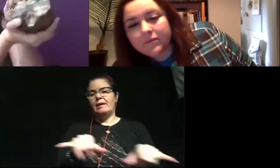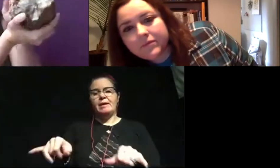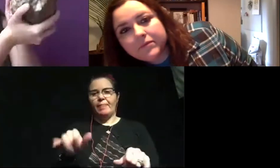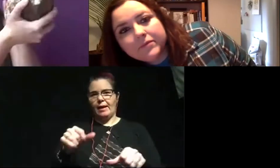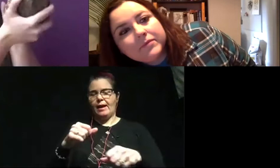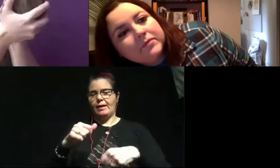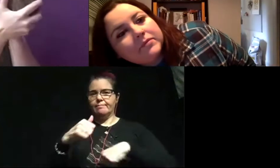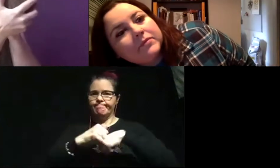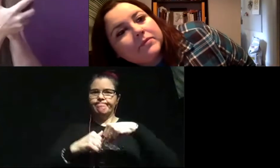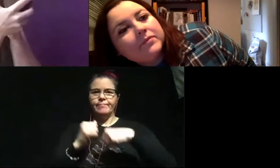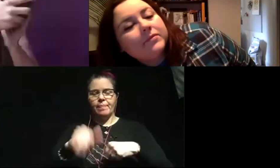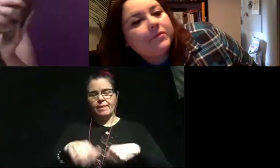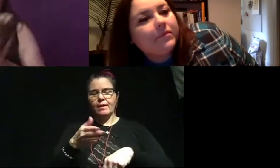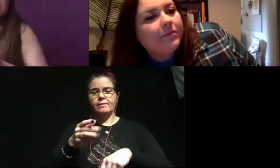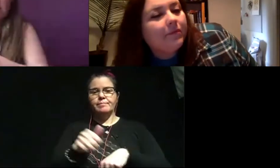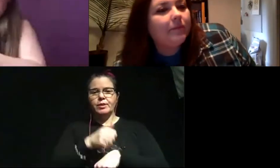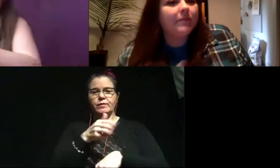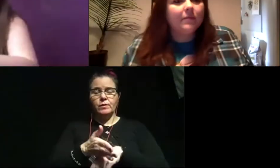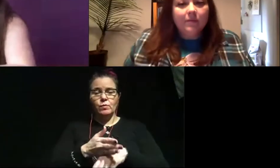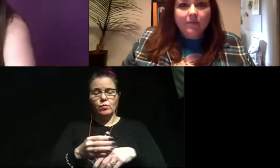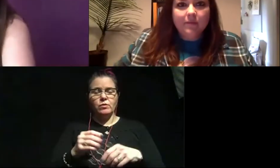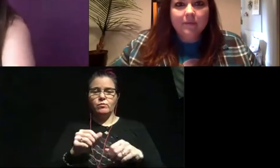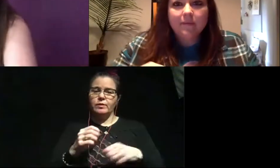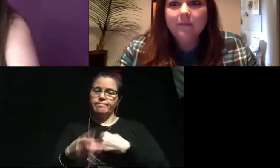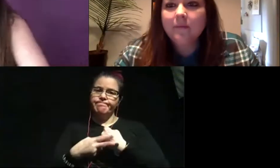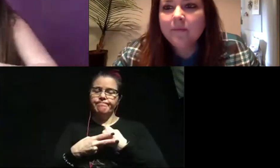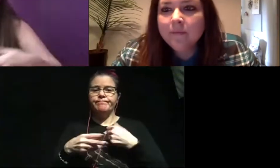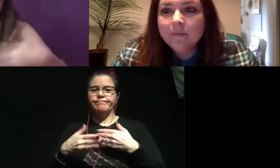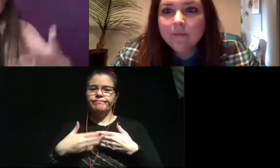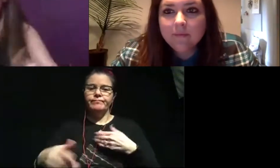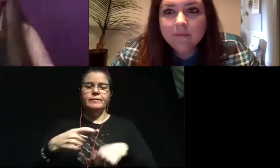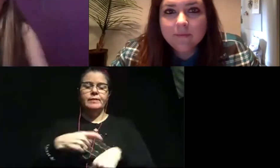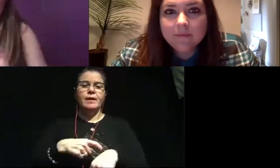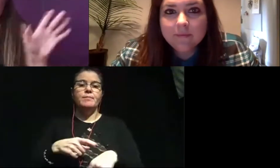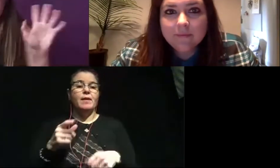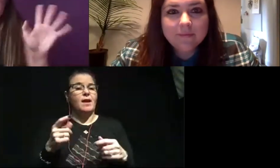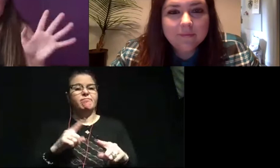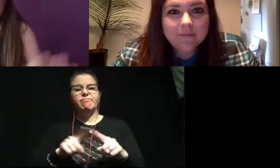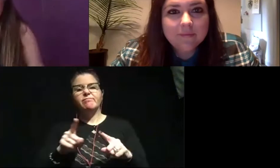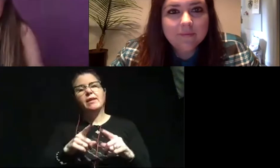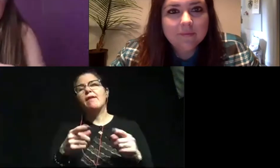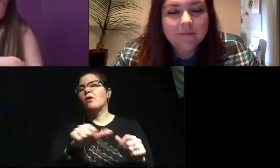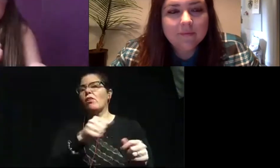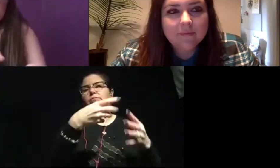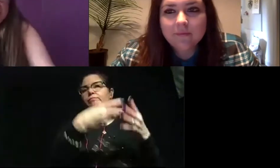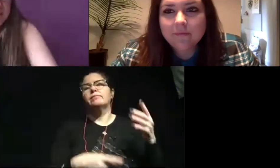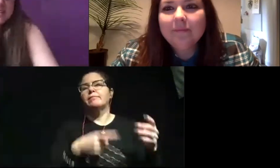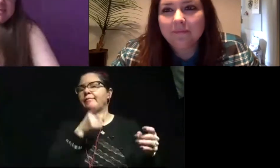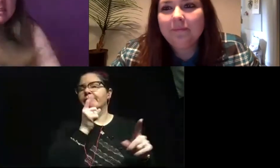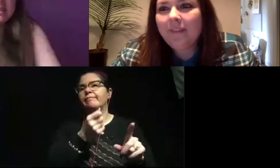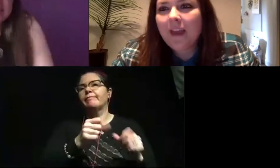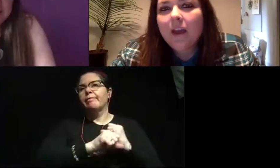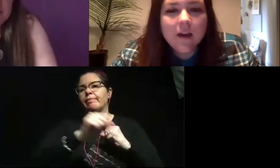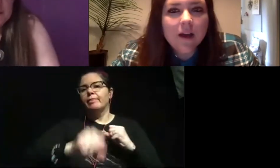of this petrified wood, which preserves it over time. So those are a bunch of main ways. There's a whole bunch of other things, but I won't keep going on that.